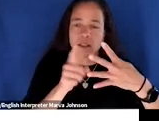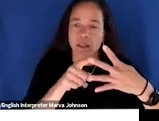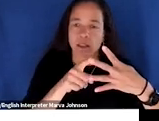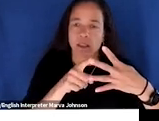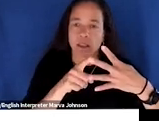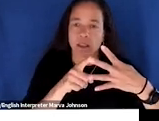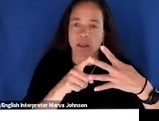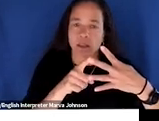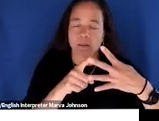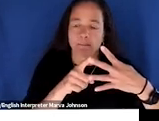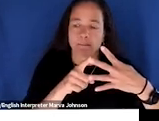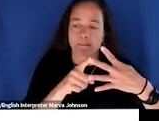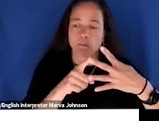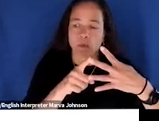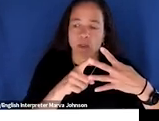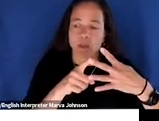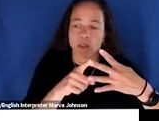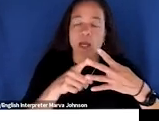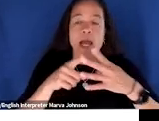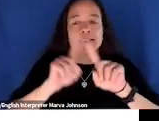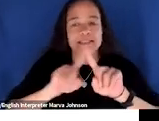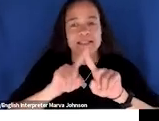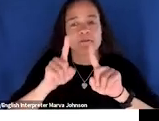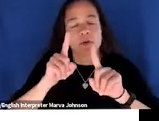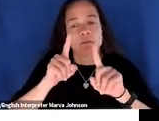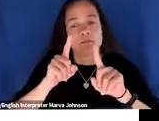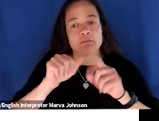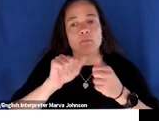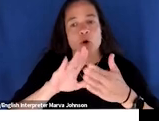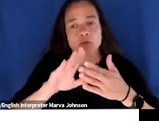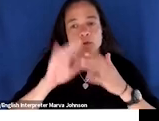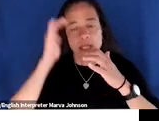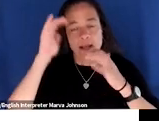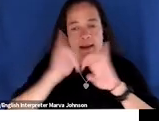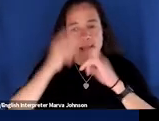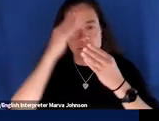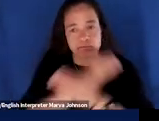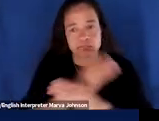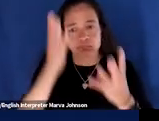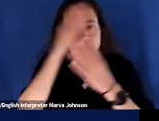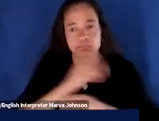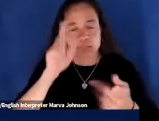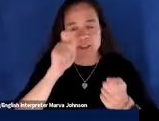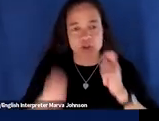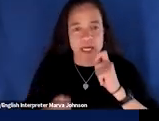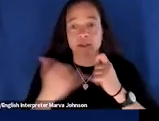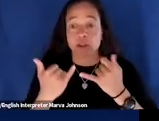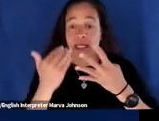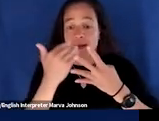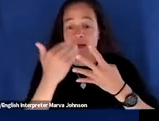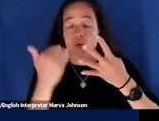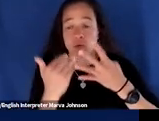thinking about ways to actually communicate this change in very practical action-centered ways now we're going to talk about